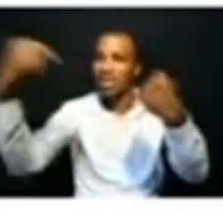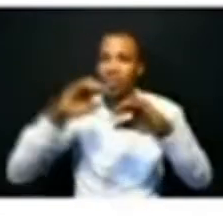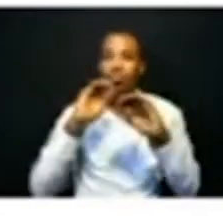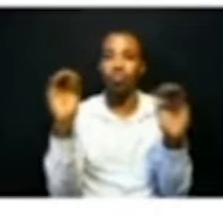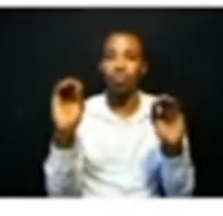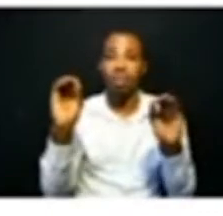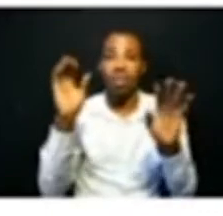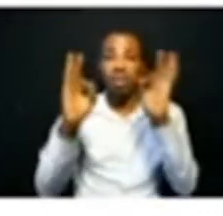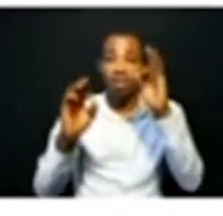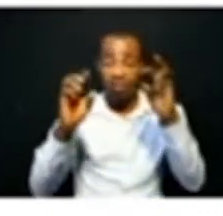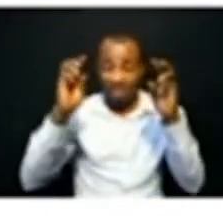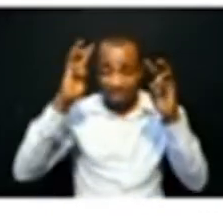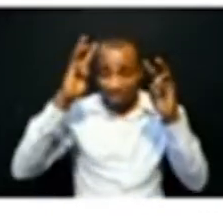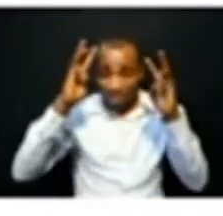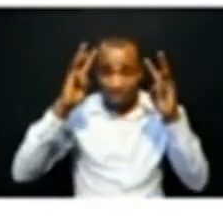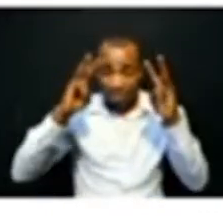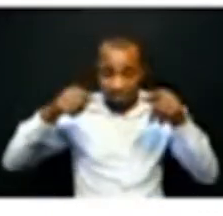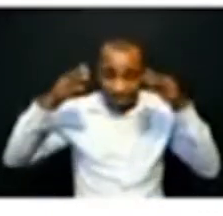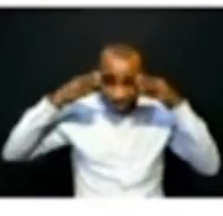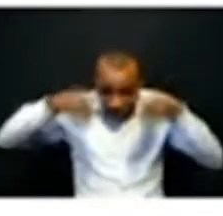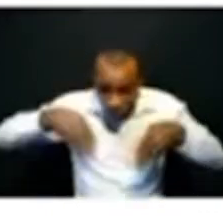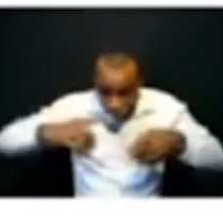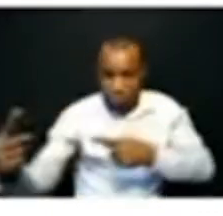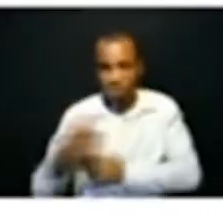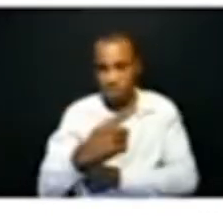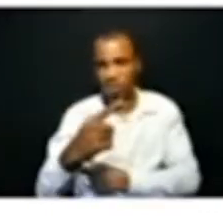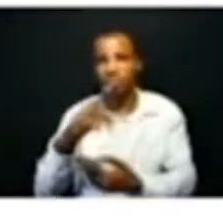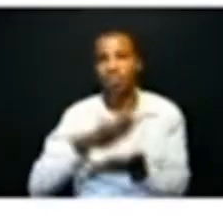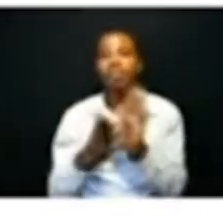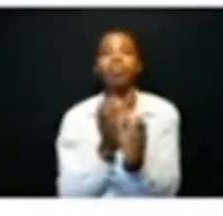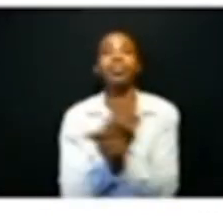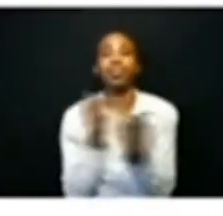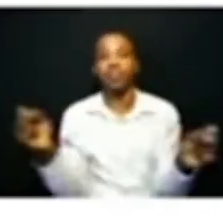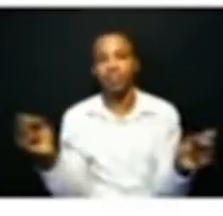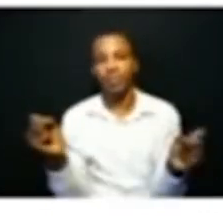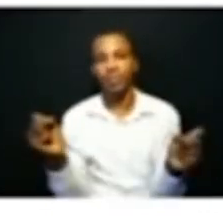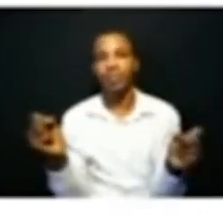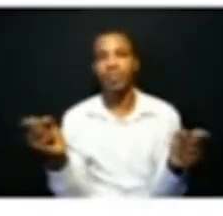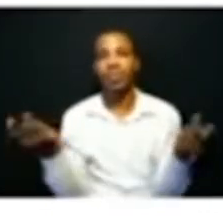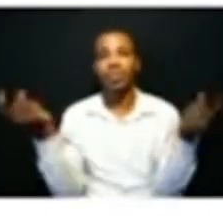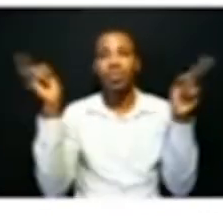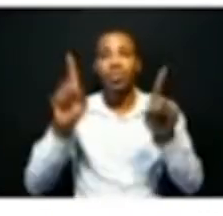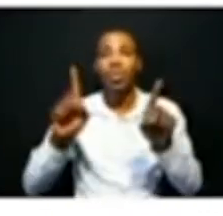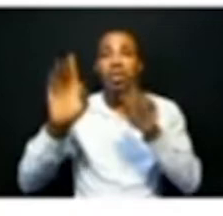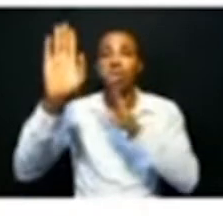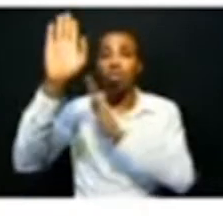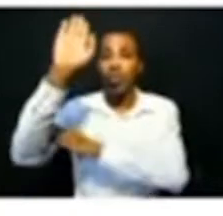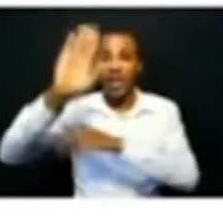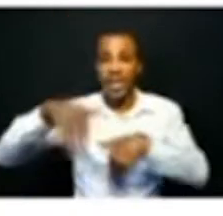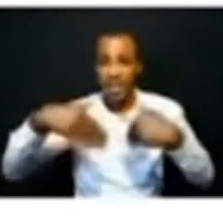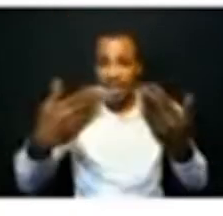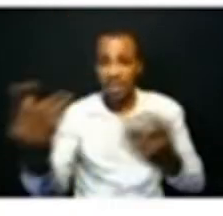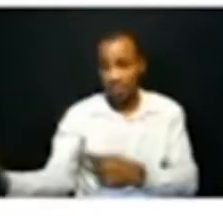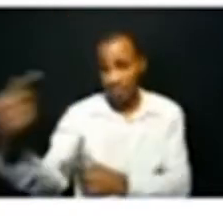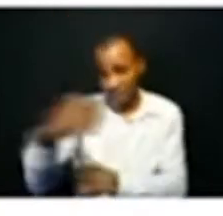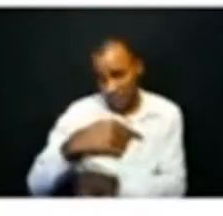then you are safe for the day now once you arrive once god presents you the day